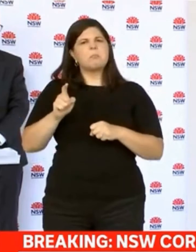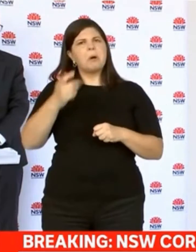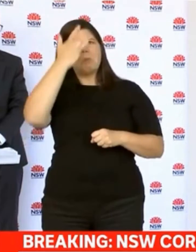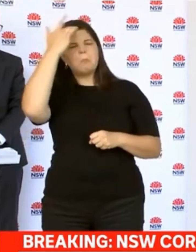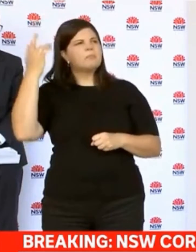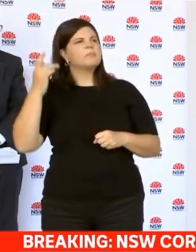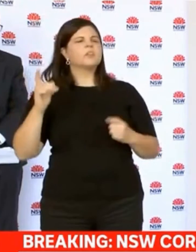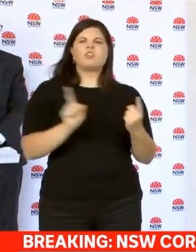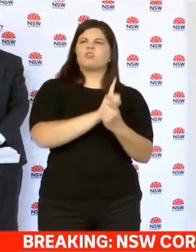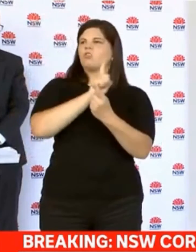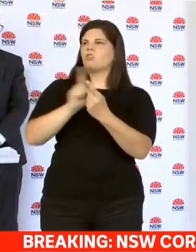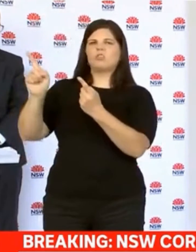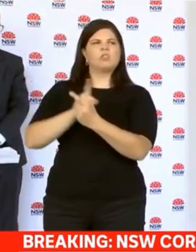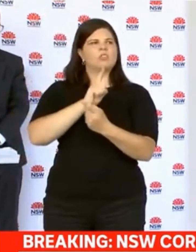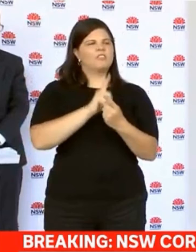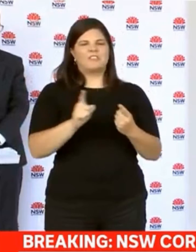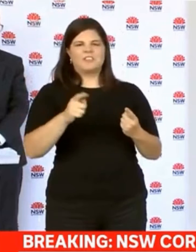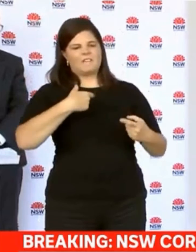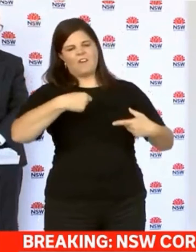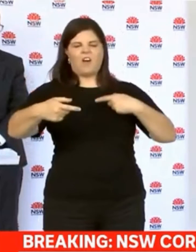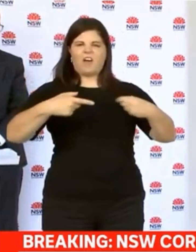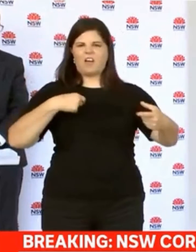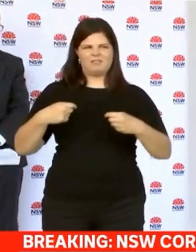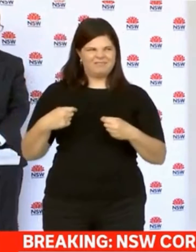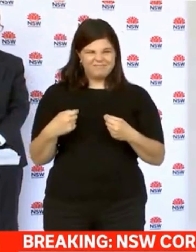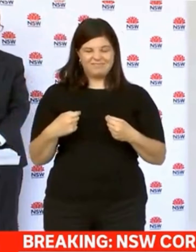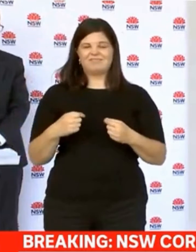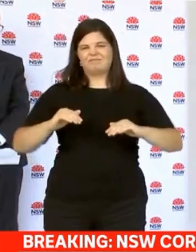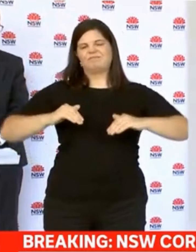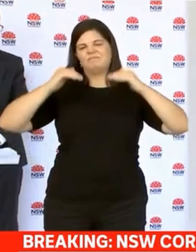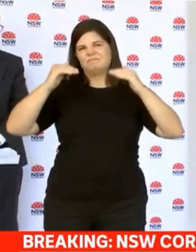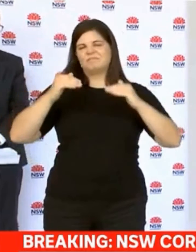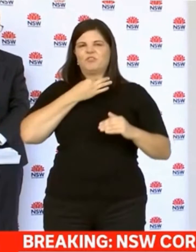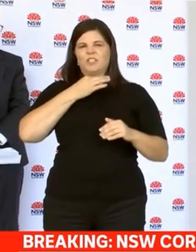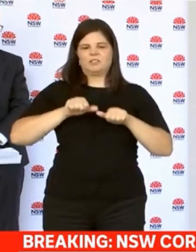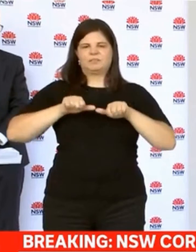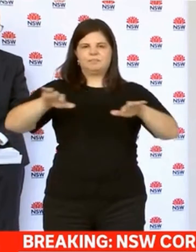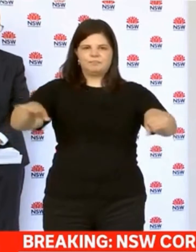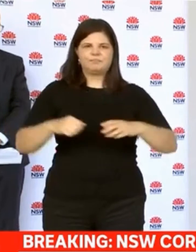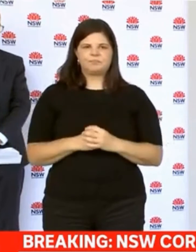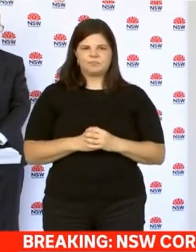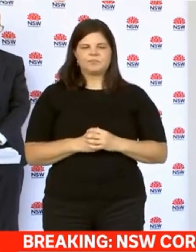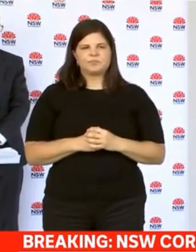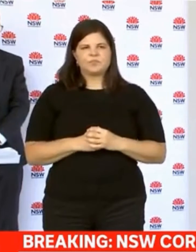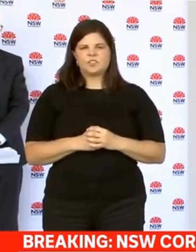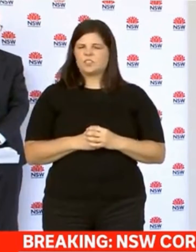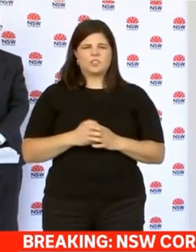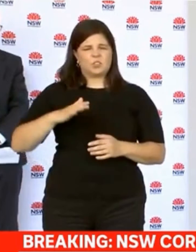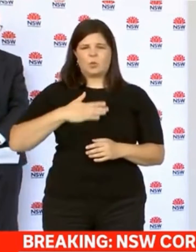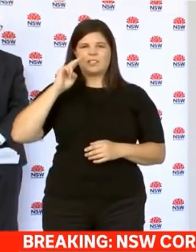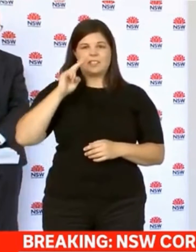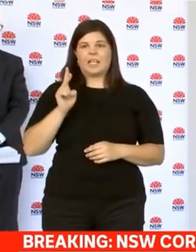high level of activity, the chance of spreading is higher. And until we finish the mopping up, we don't want to see another super-spreading event,